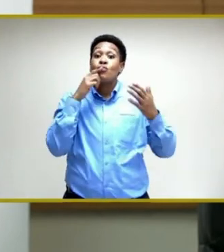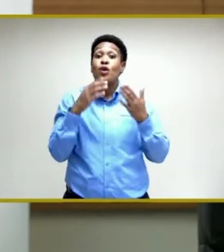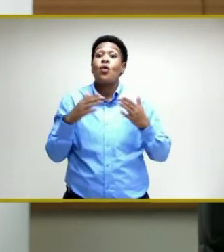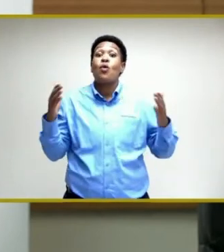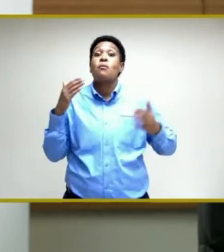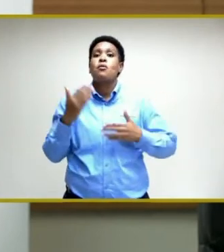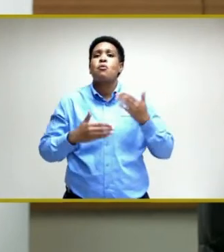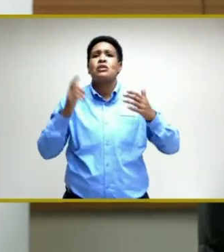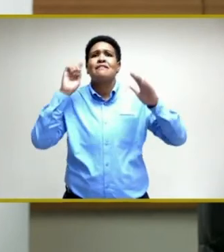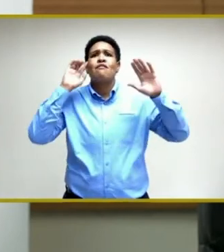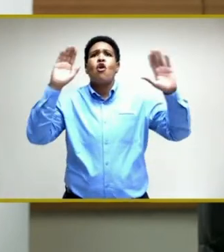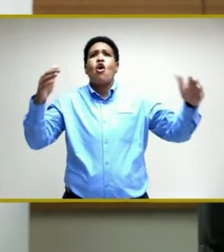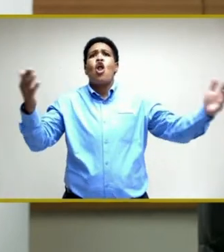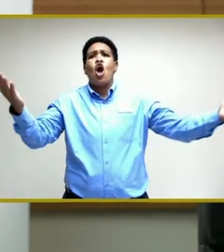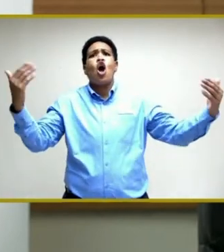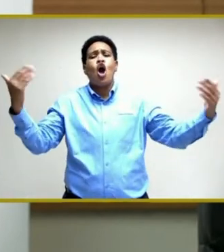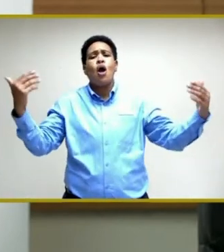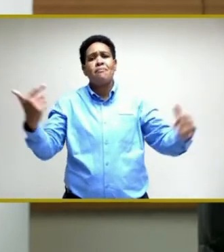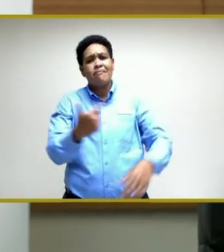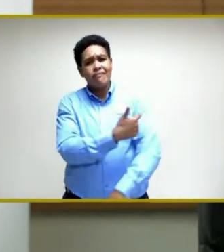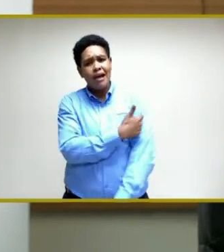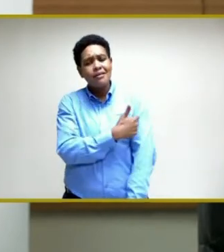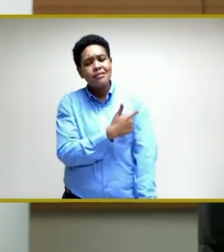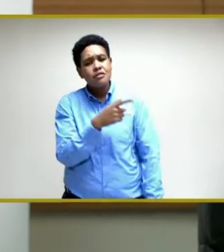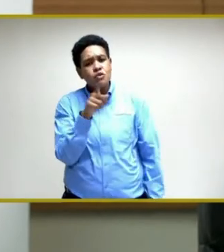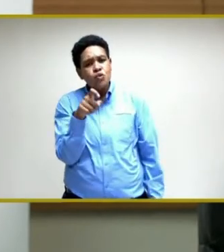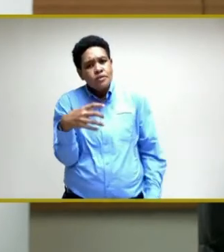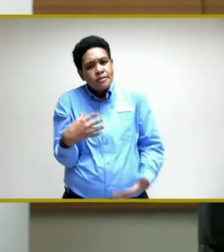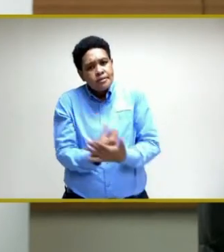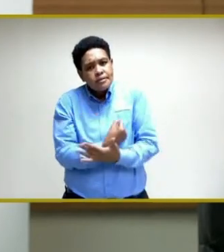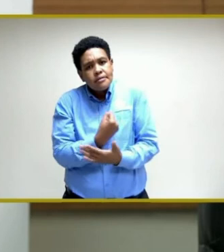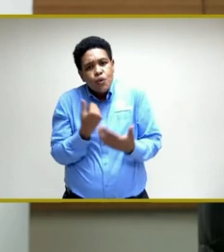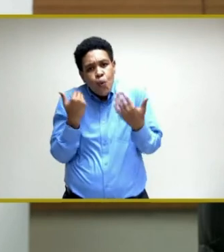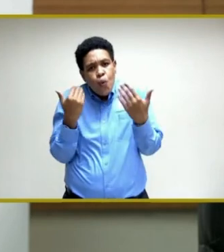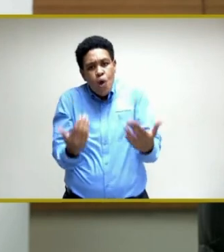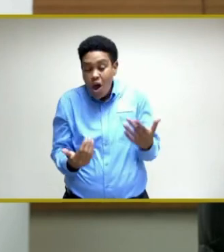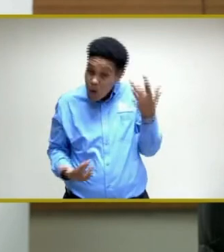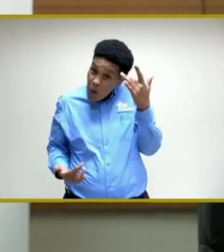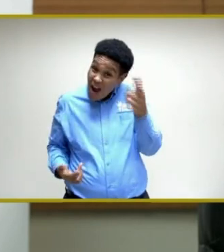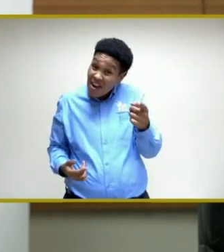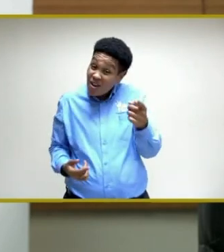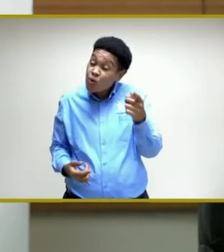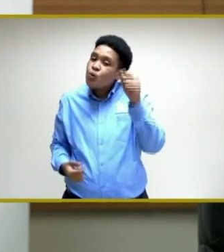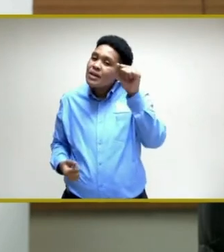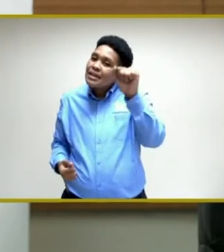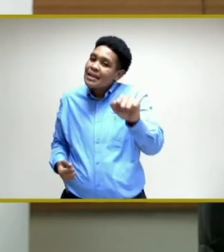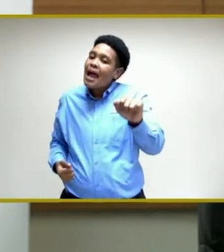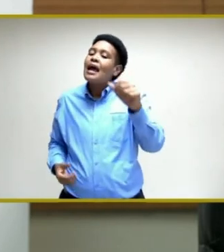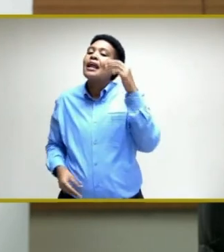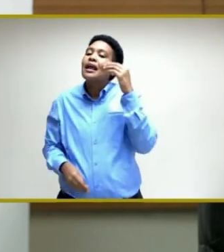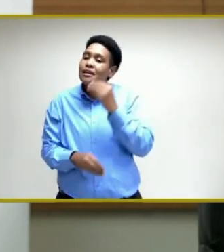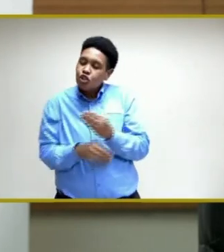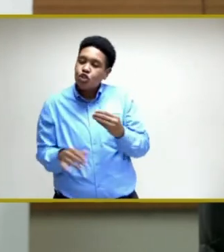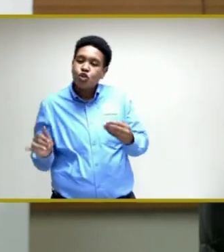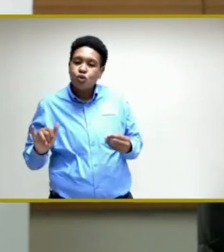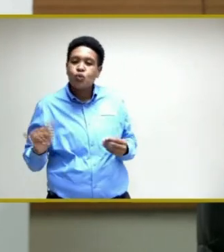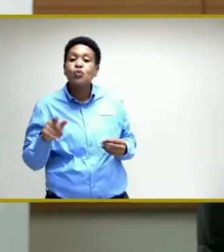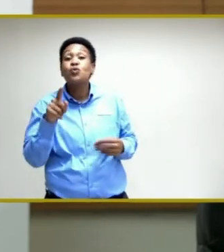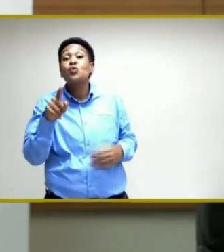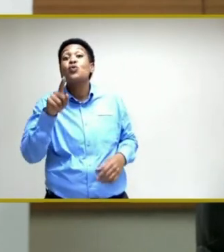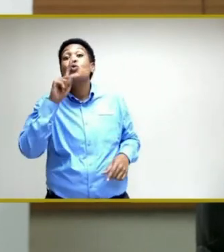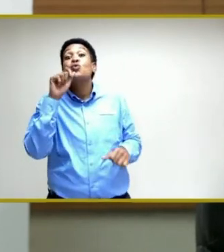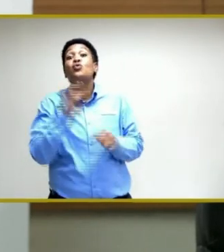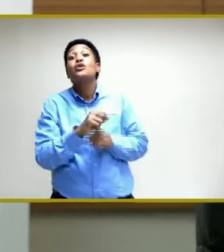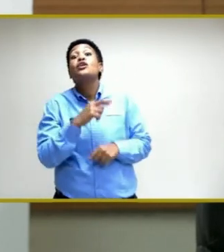process to all, that you use the opportunity, because you can also, and you are